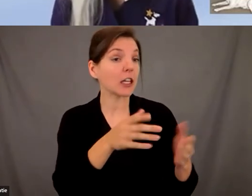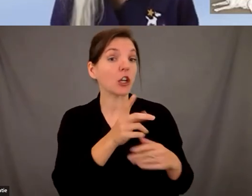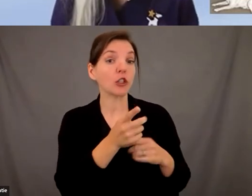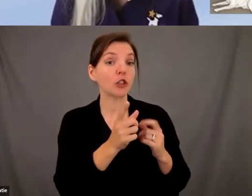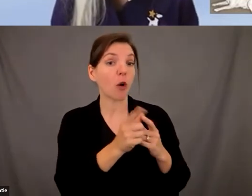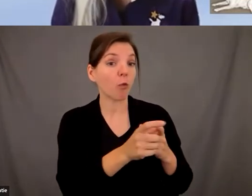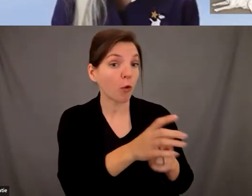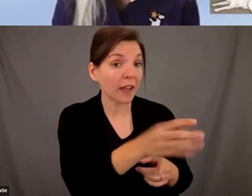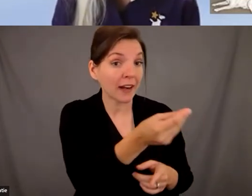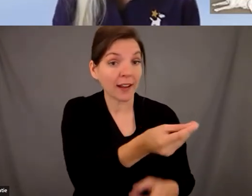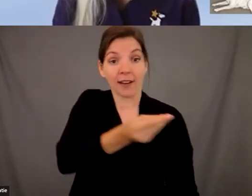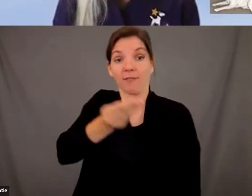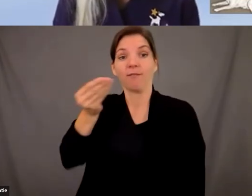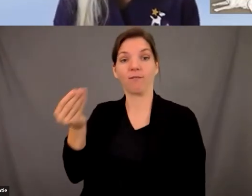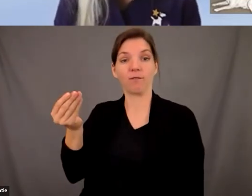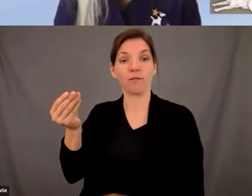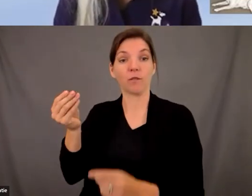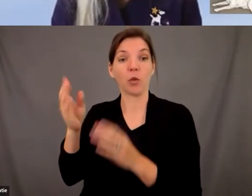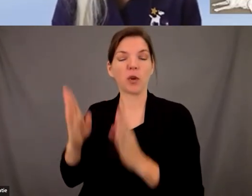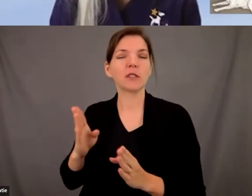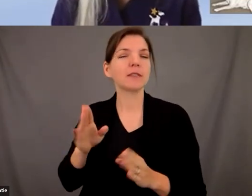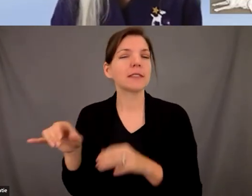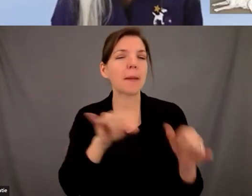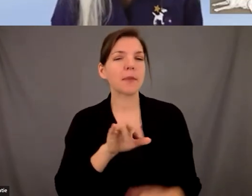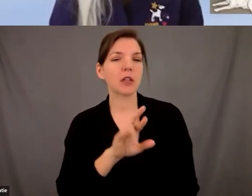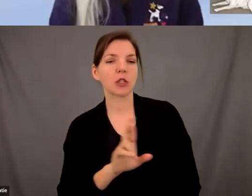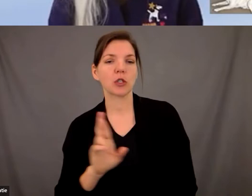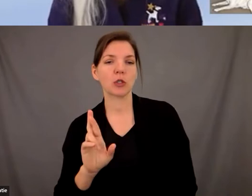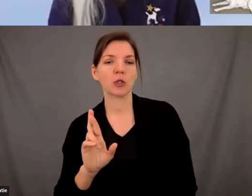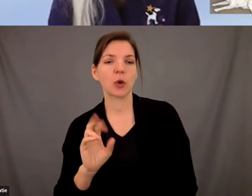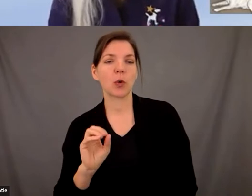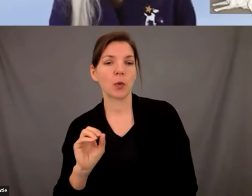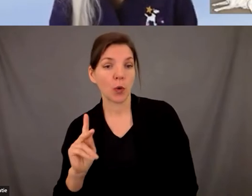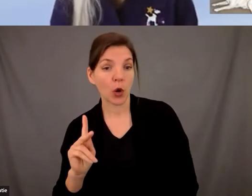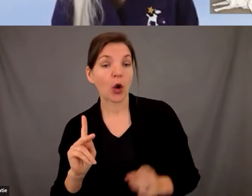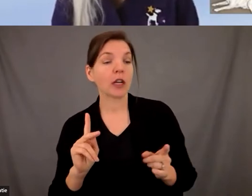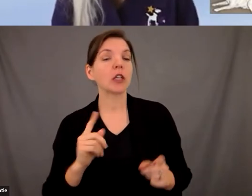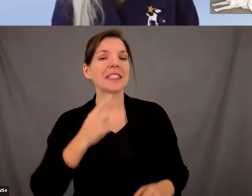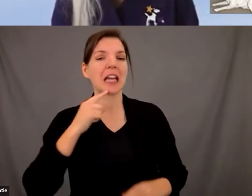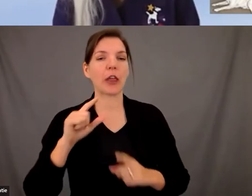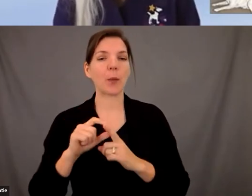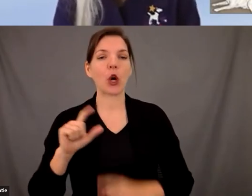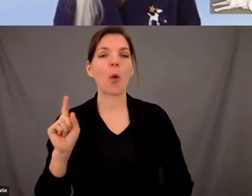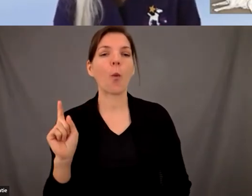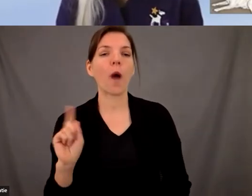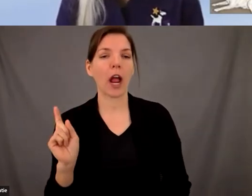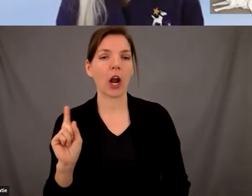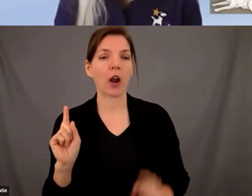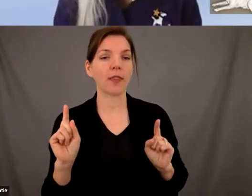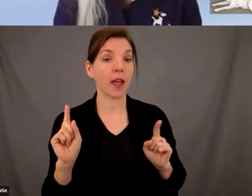the video uh where rook went to find uh we have a aware command where they will go and find another person in home